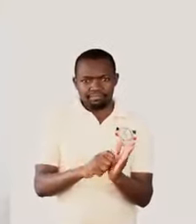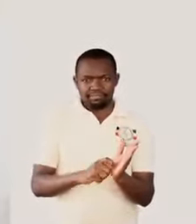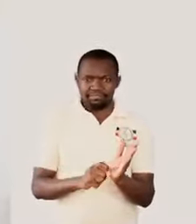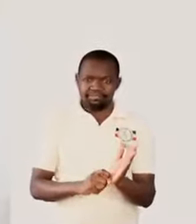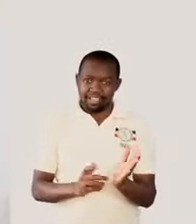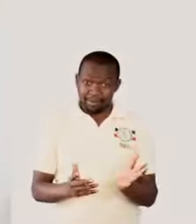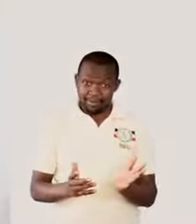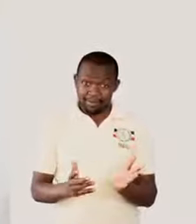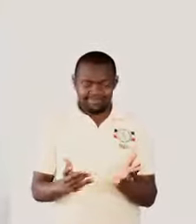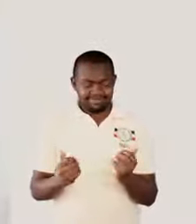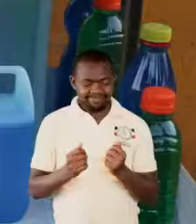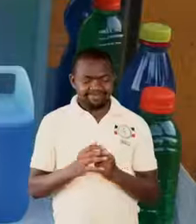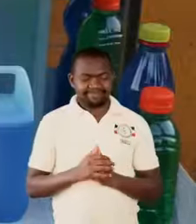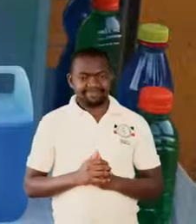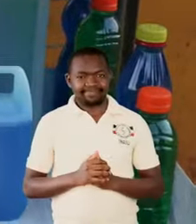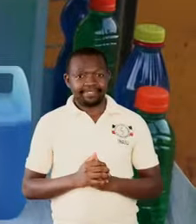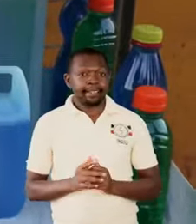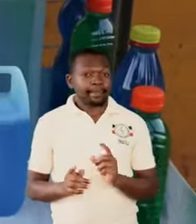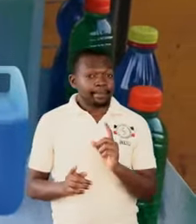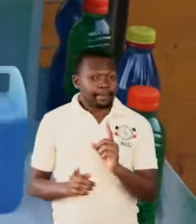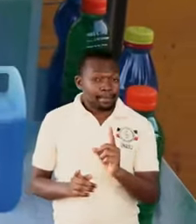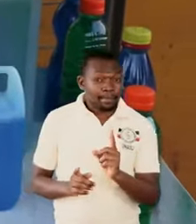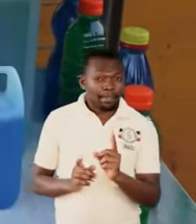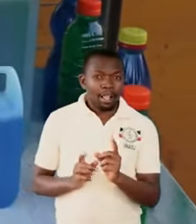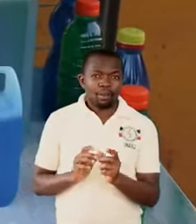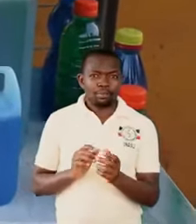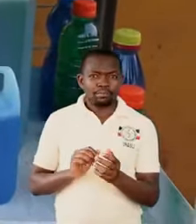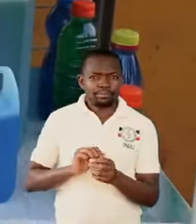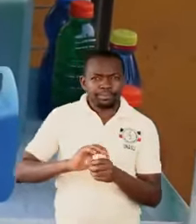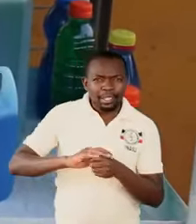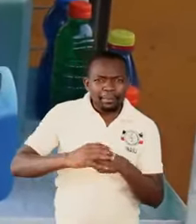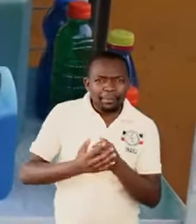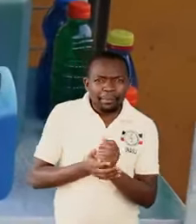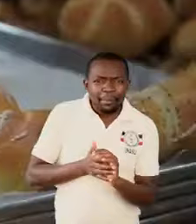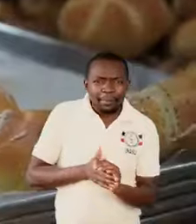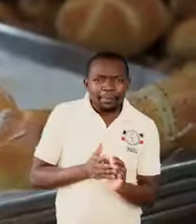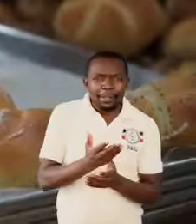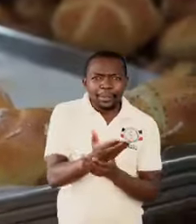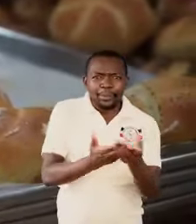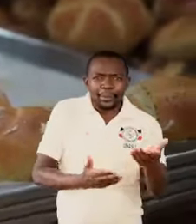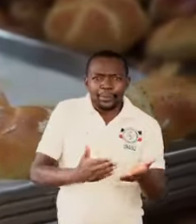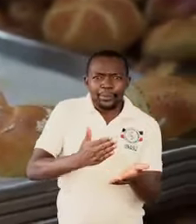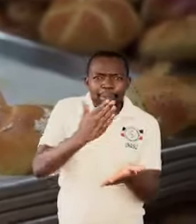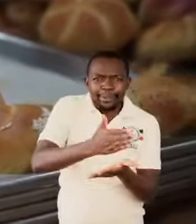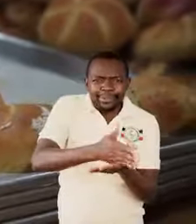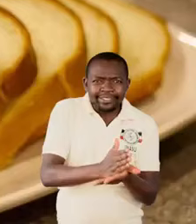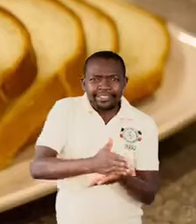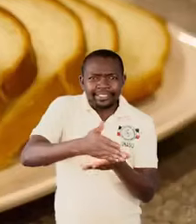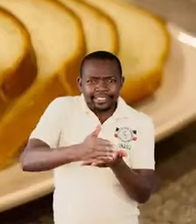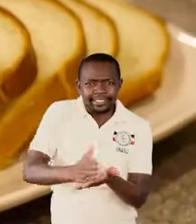All right. Making soap, making bread,